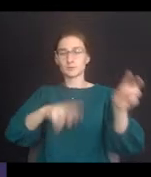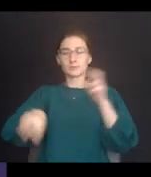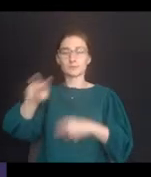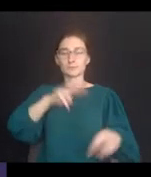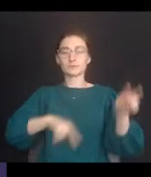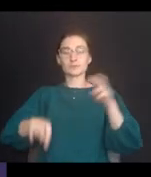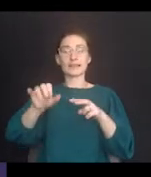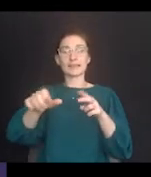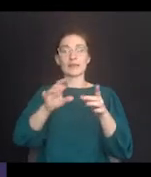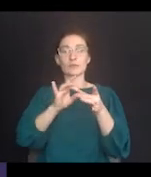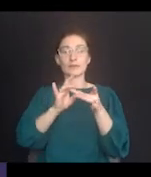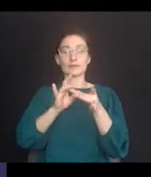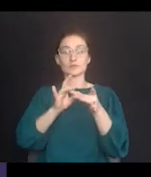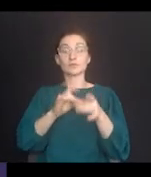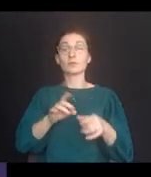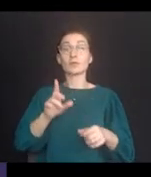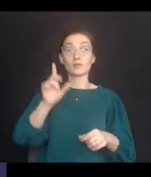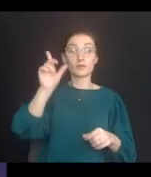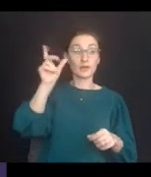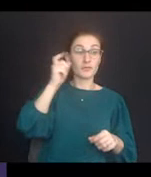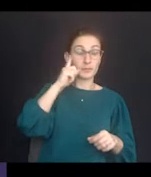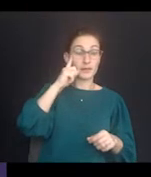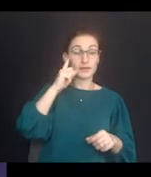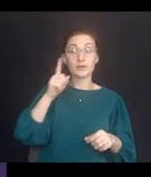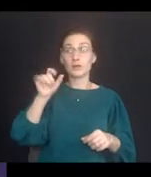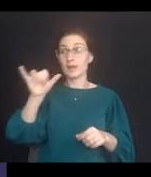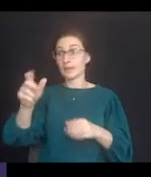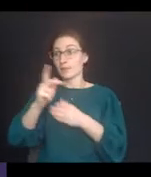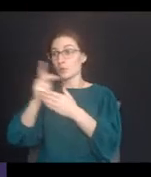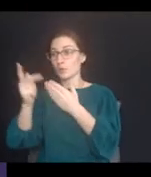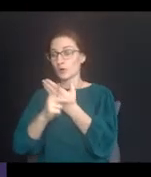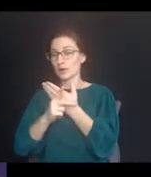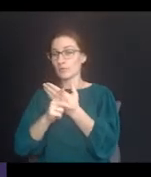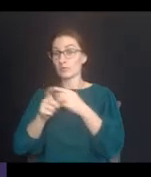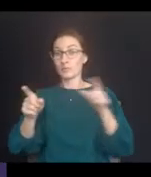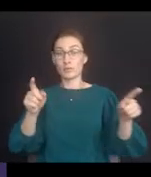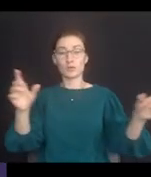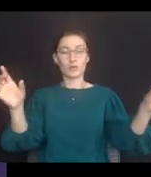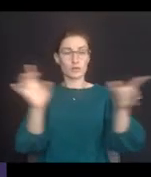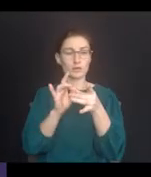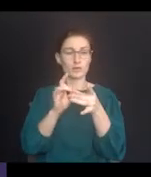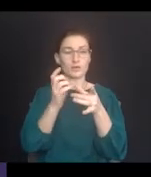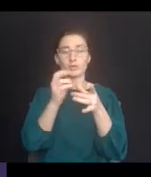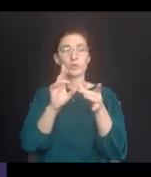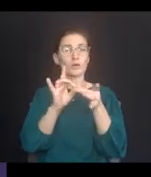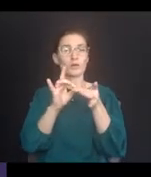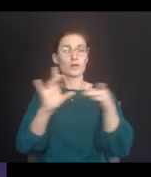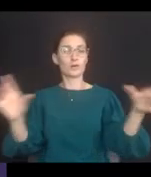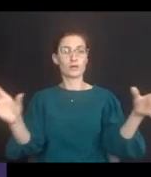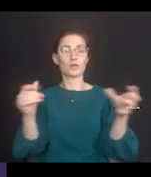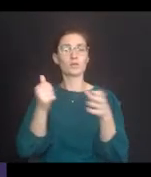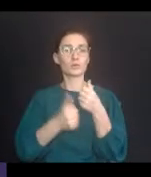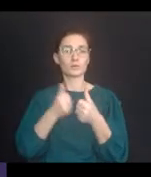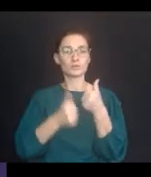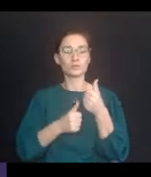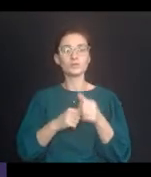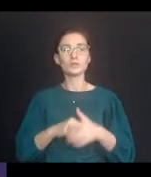examine the relationship between the entity and the governmental unit to determine whether the entity is public or private.